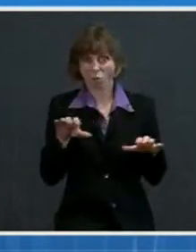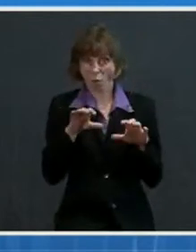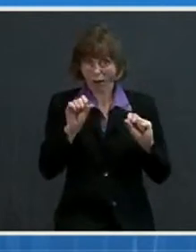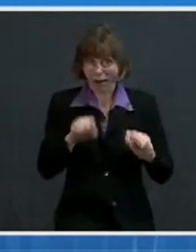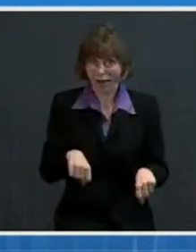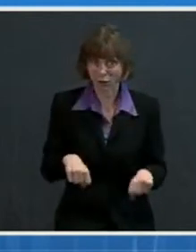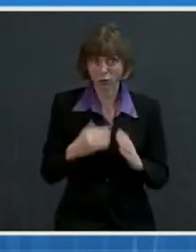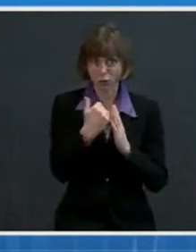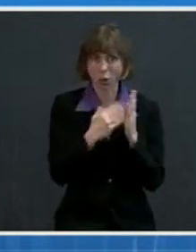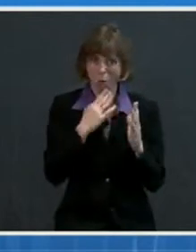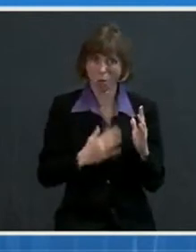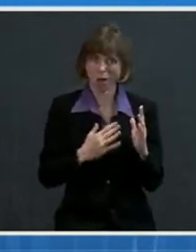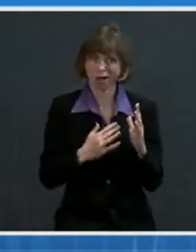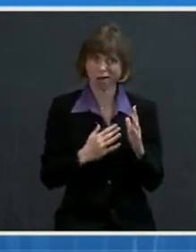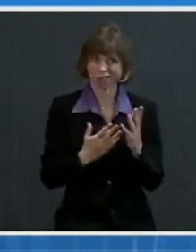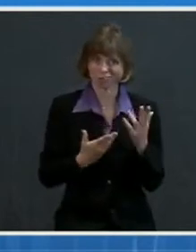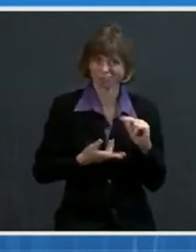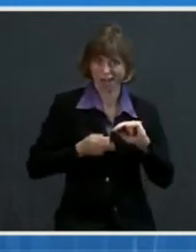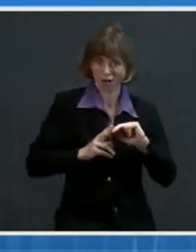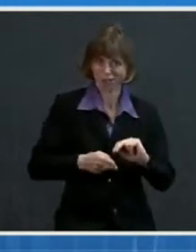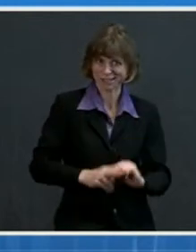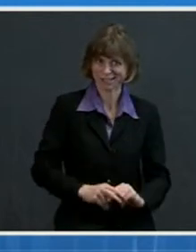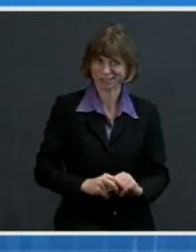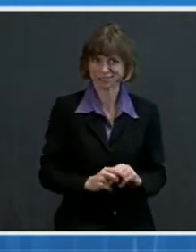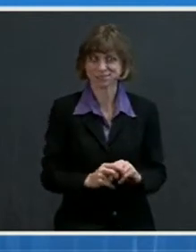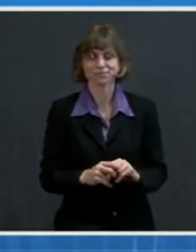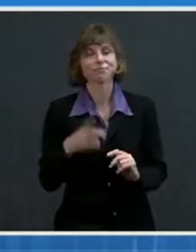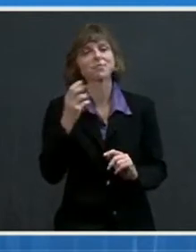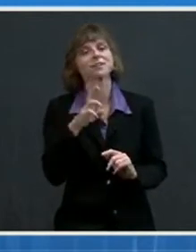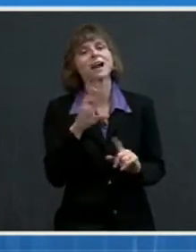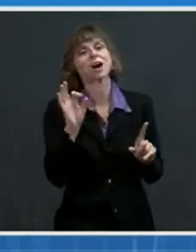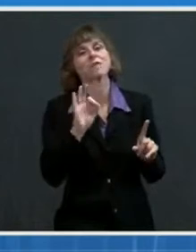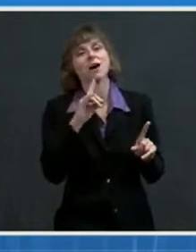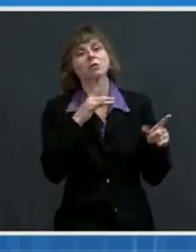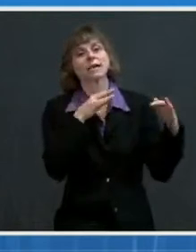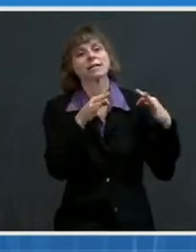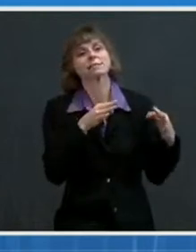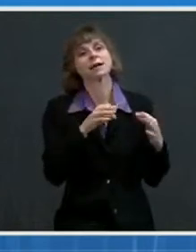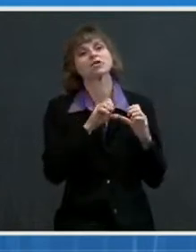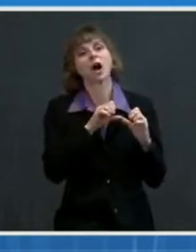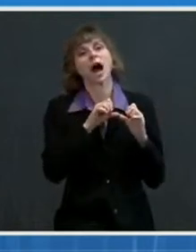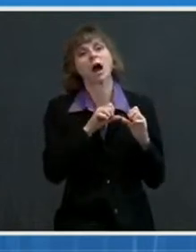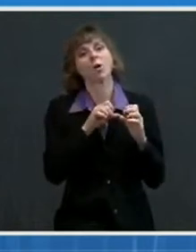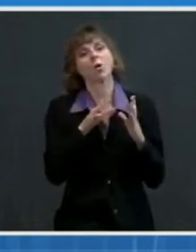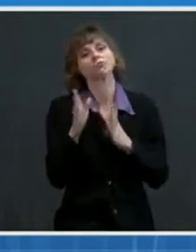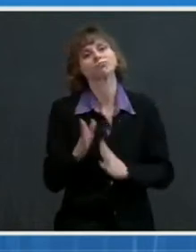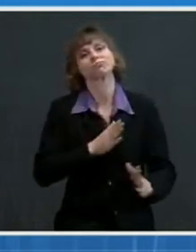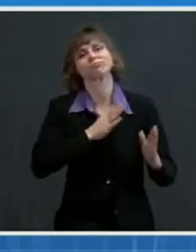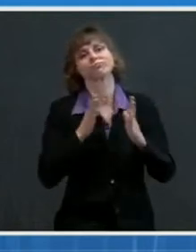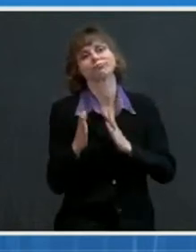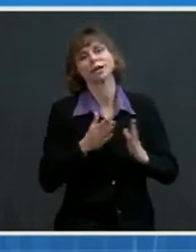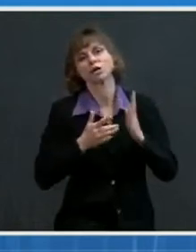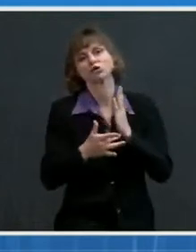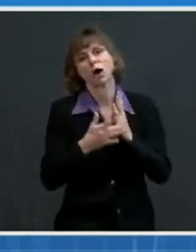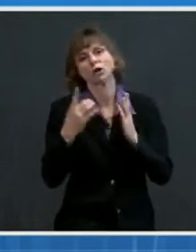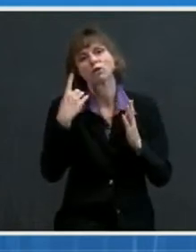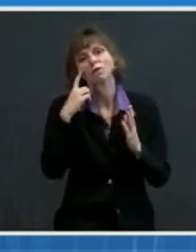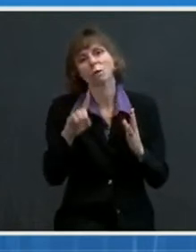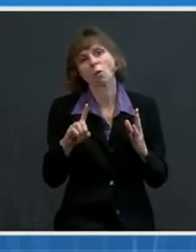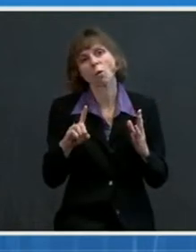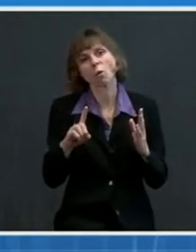Dr. Fauci outlined ongoing strategies to allow for a life